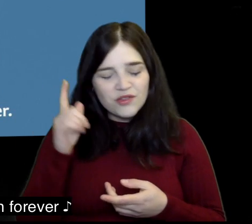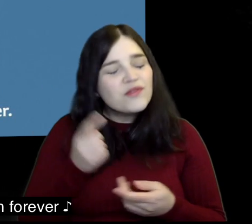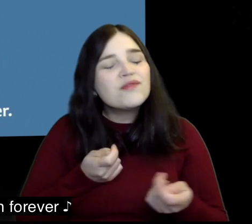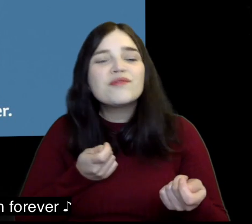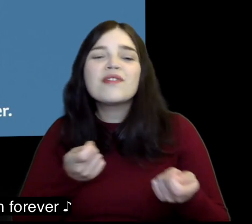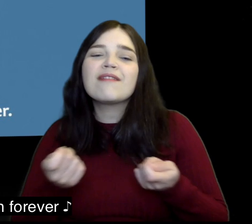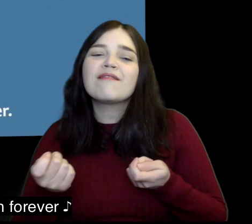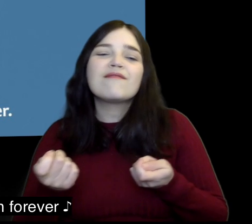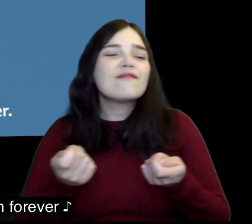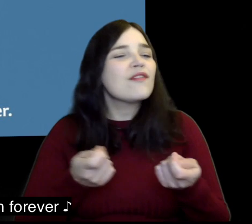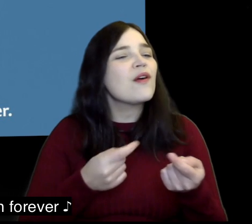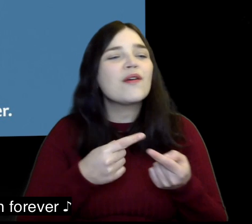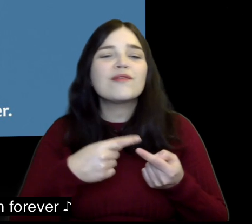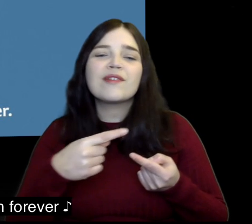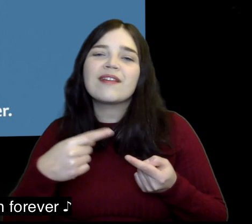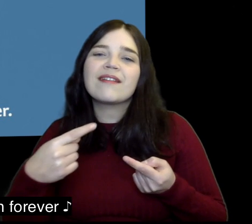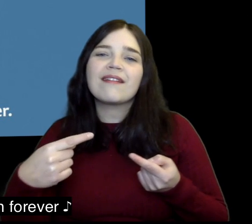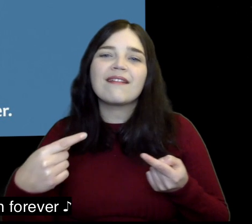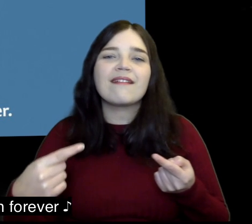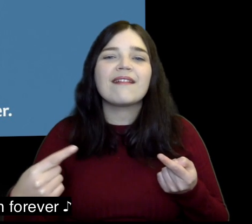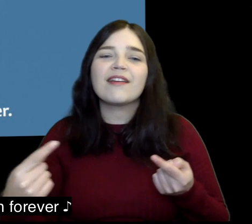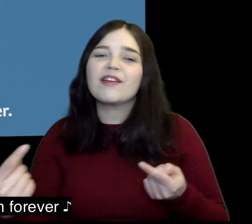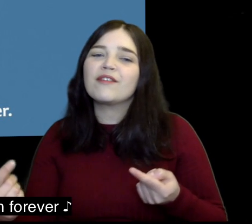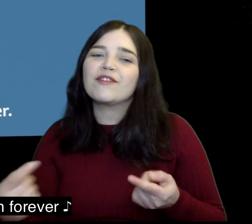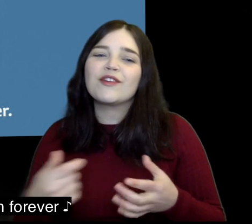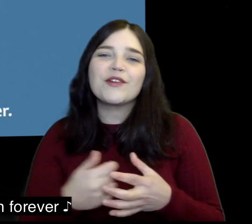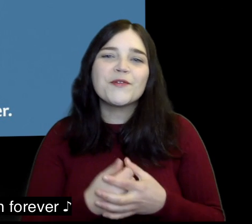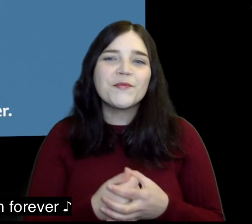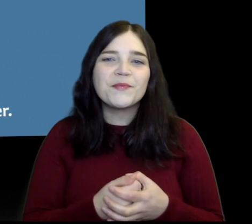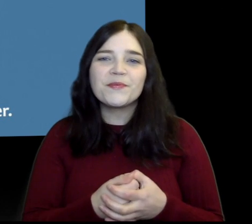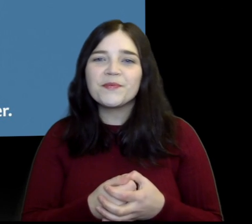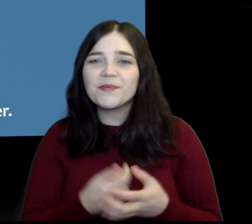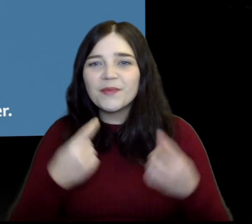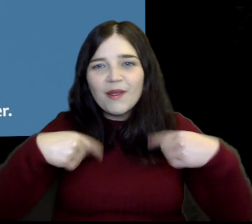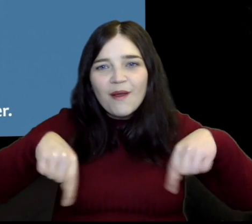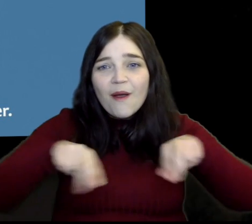die You reign forever